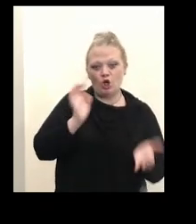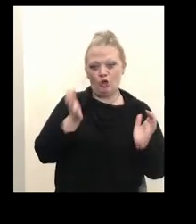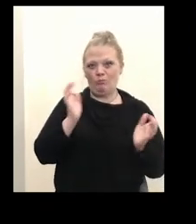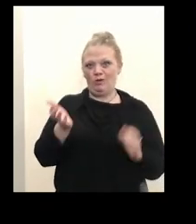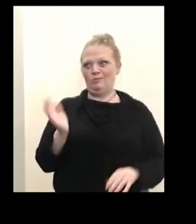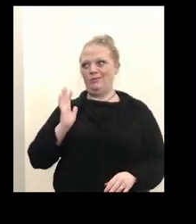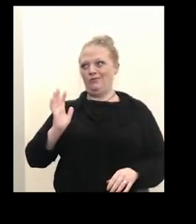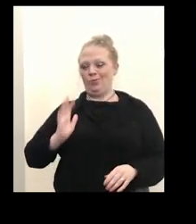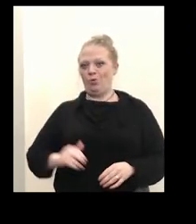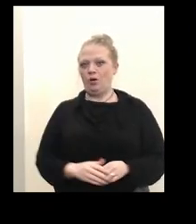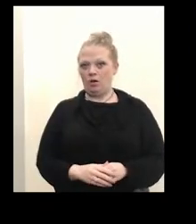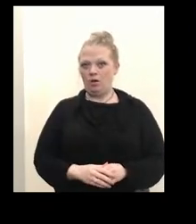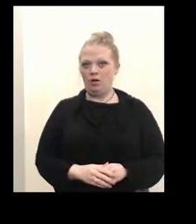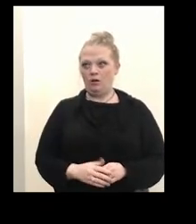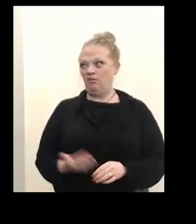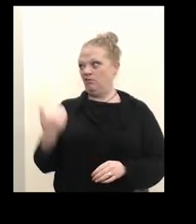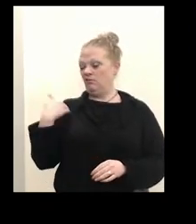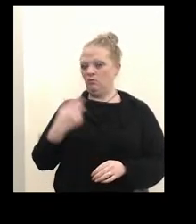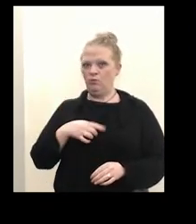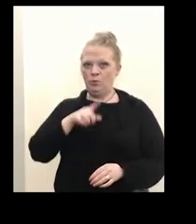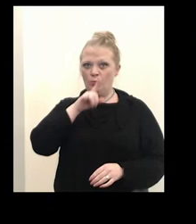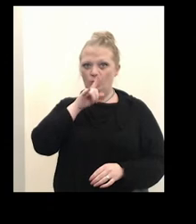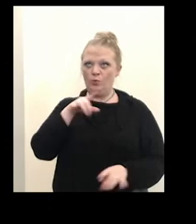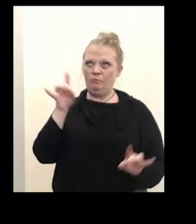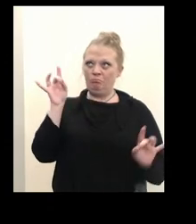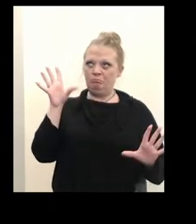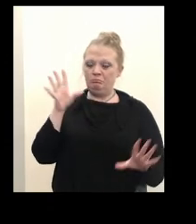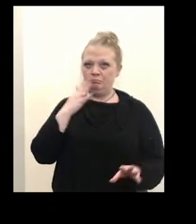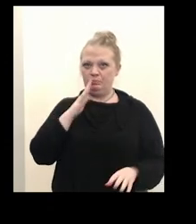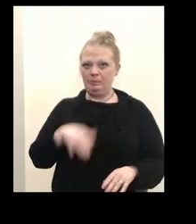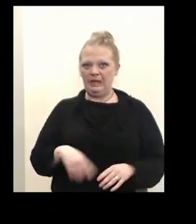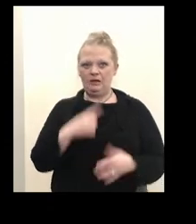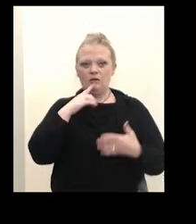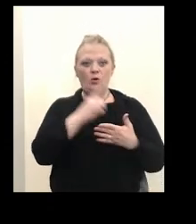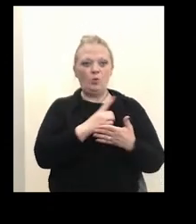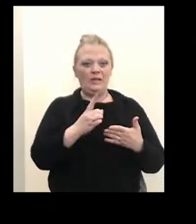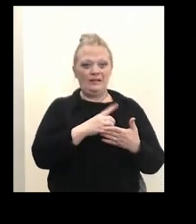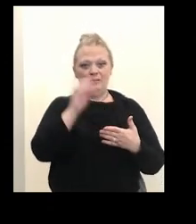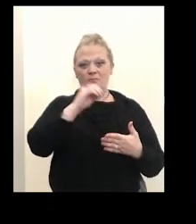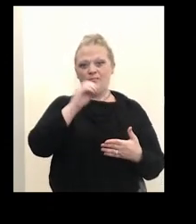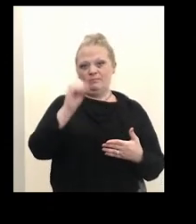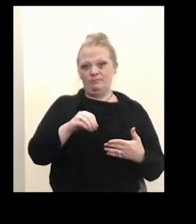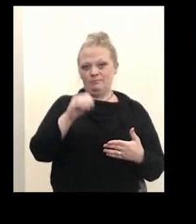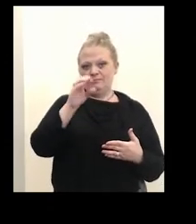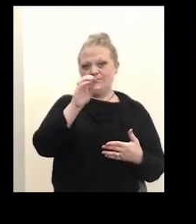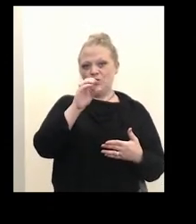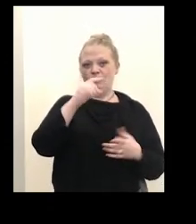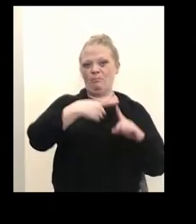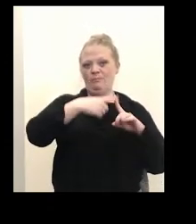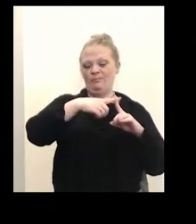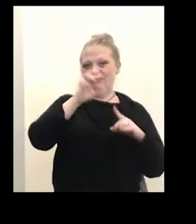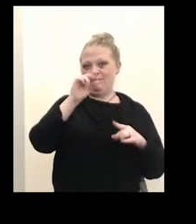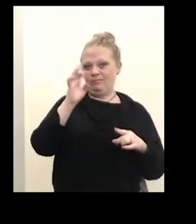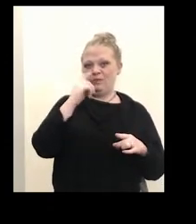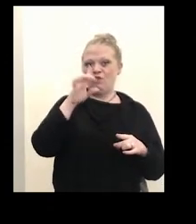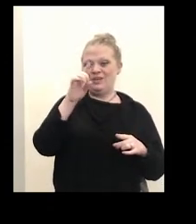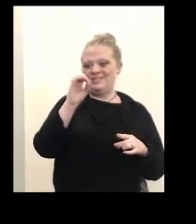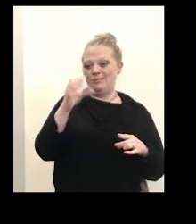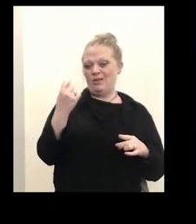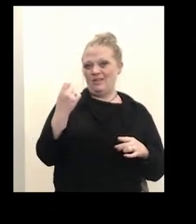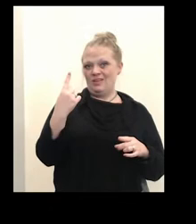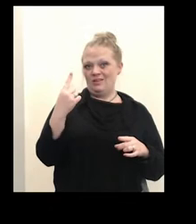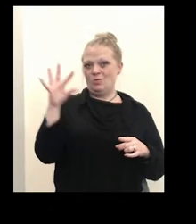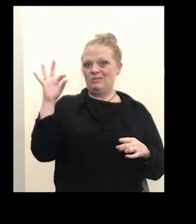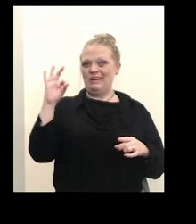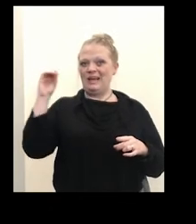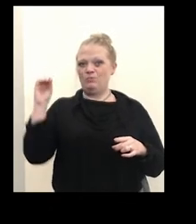when it was really bad. And the weekly positivity rate for the week ending December 11th was 9 percent down from